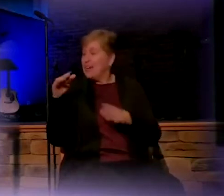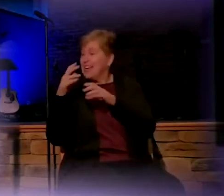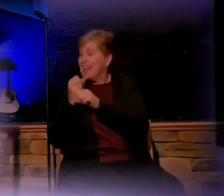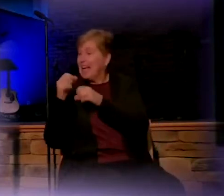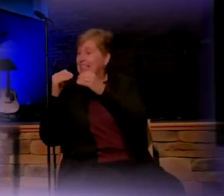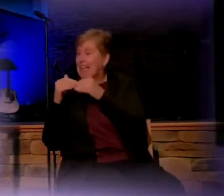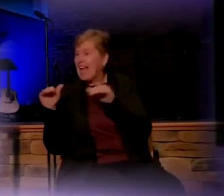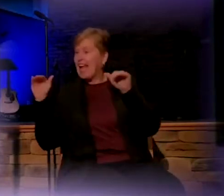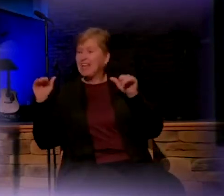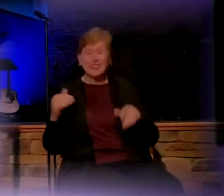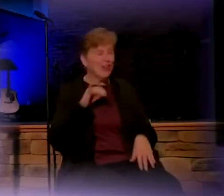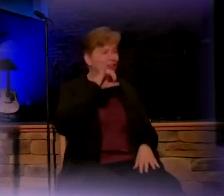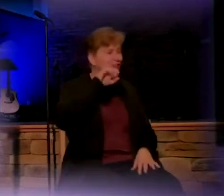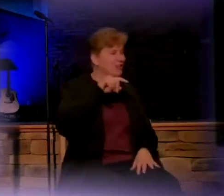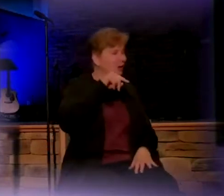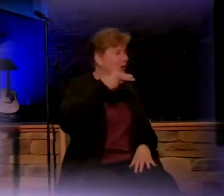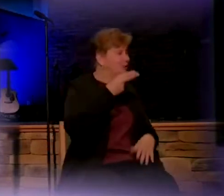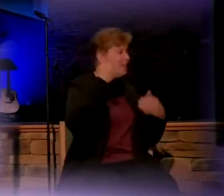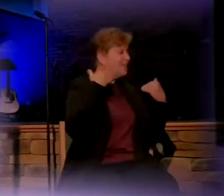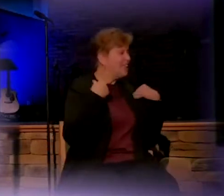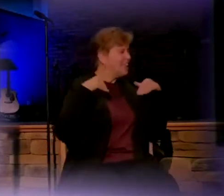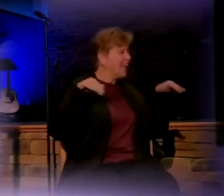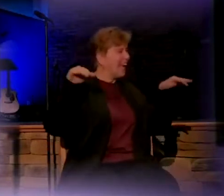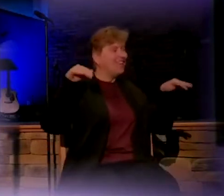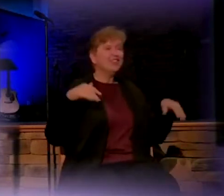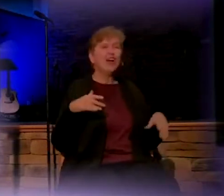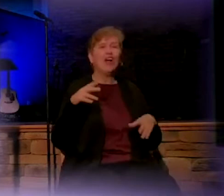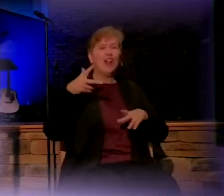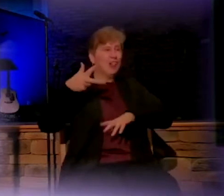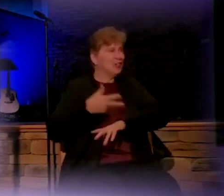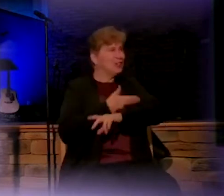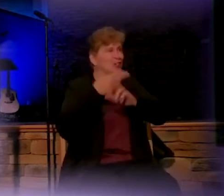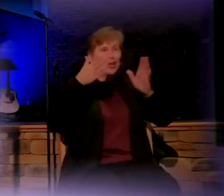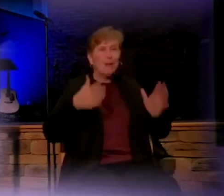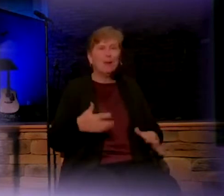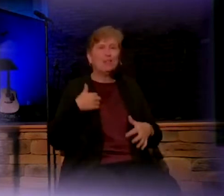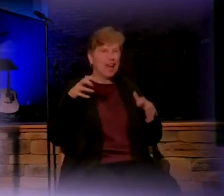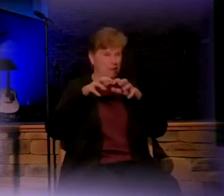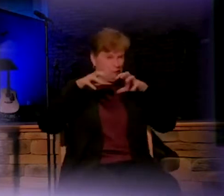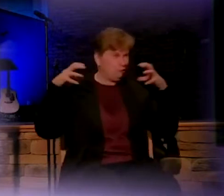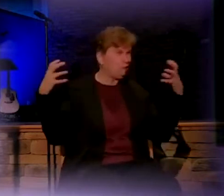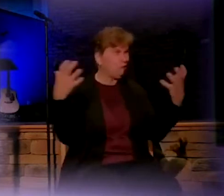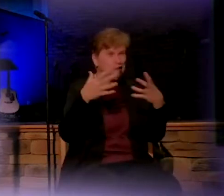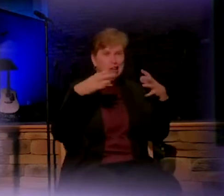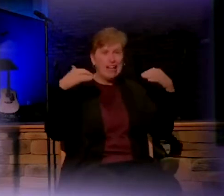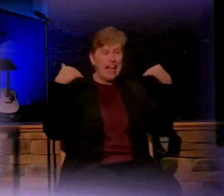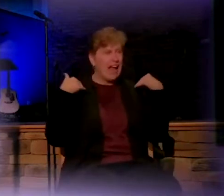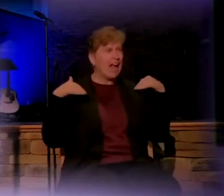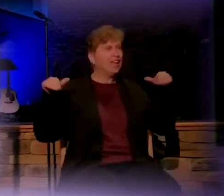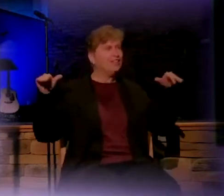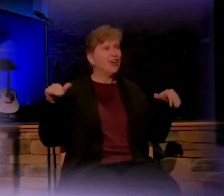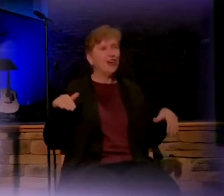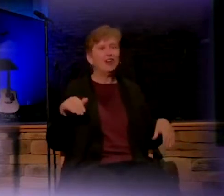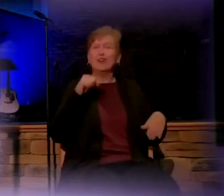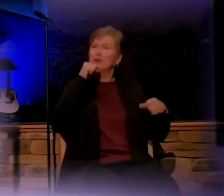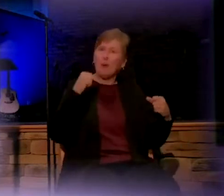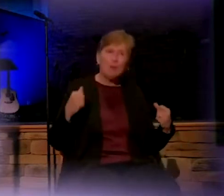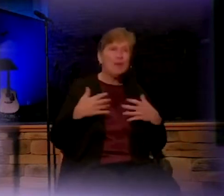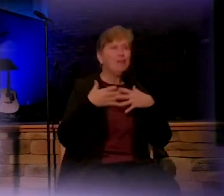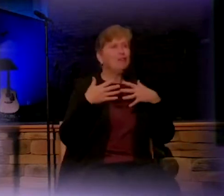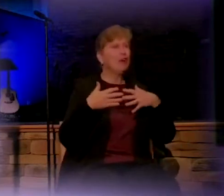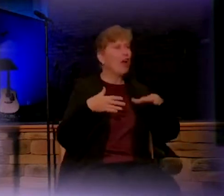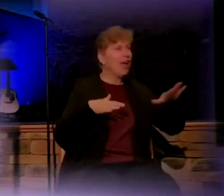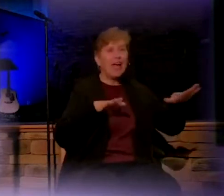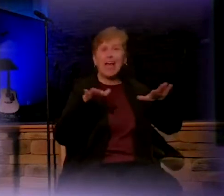an angel. The shepherds get a bunch of angels. The news is shared. Joseph, don't be afraid. What is conceived in her is